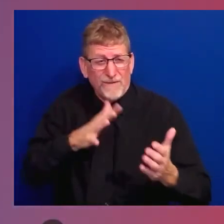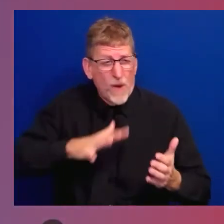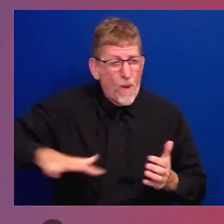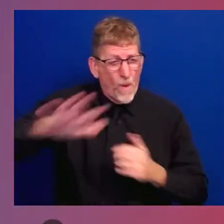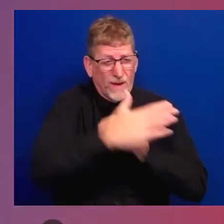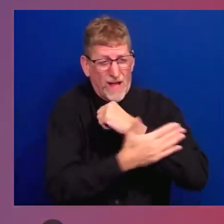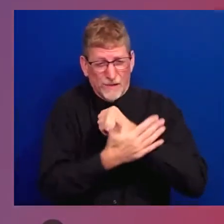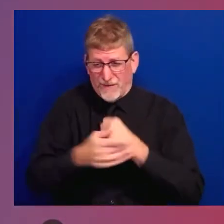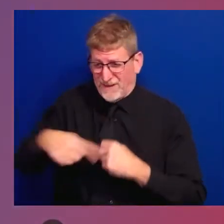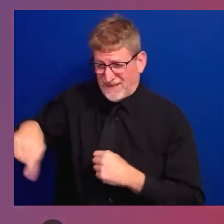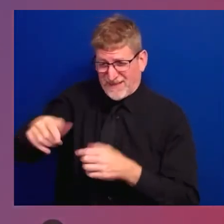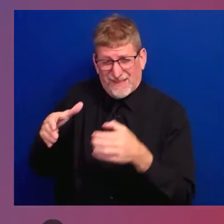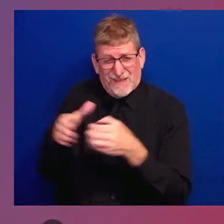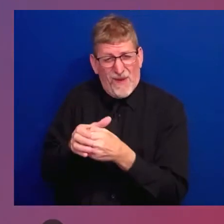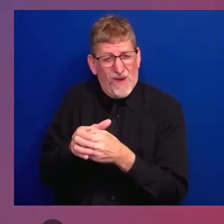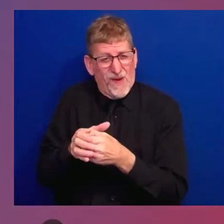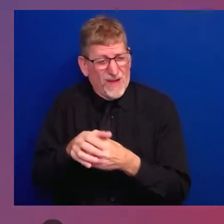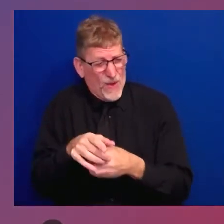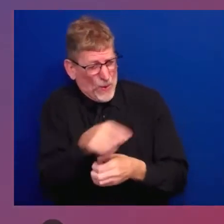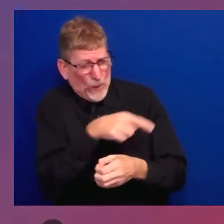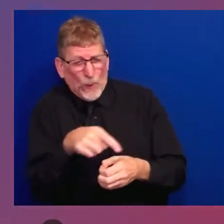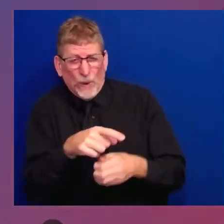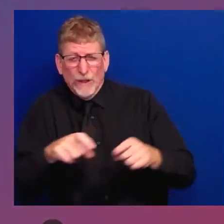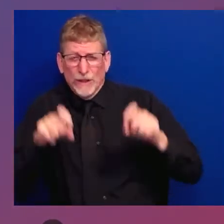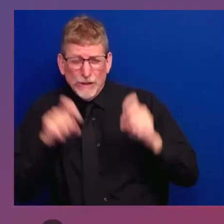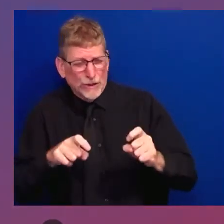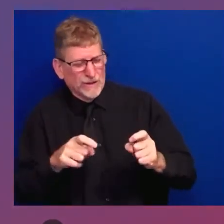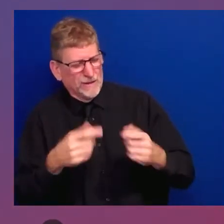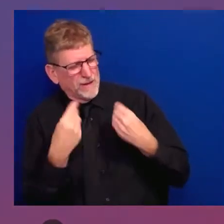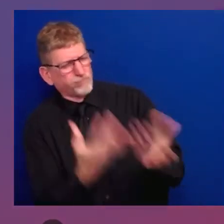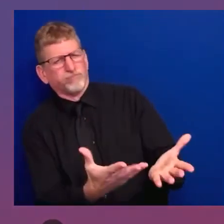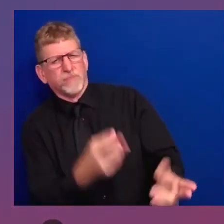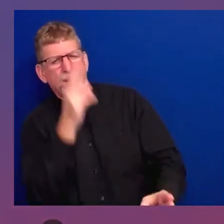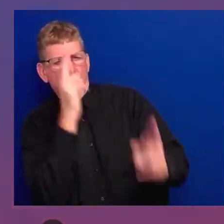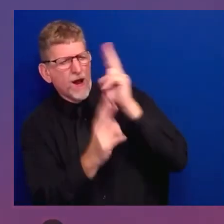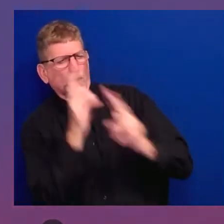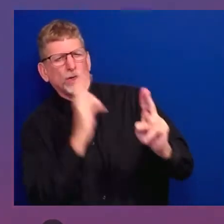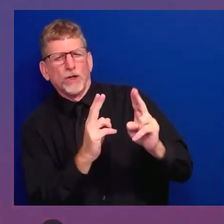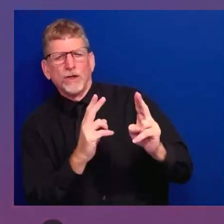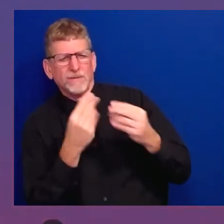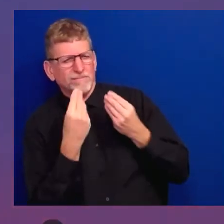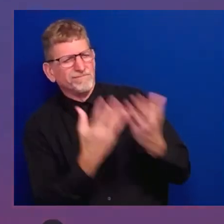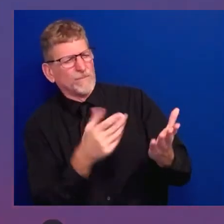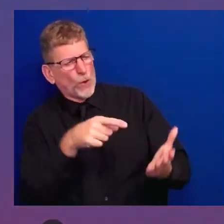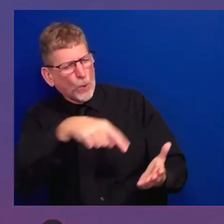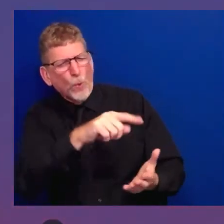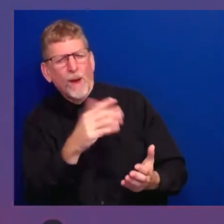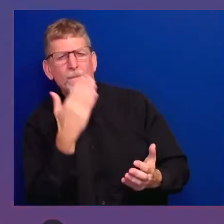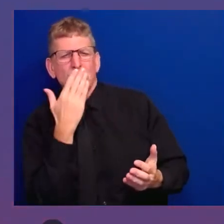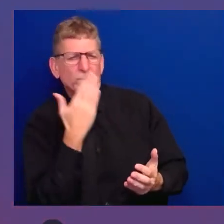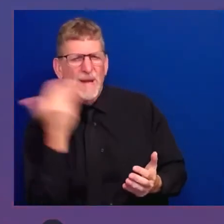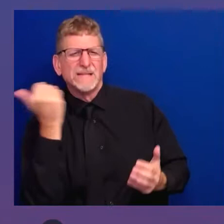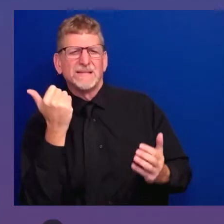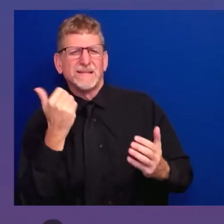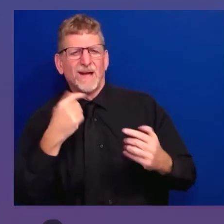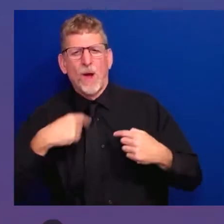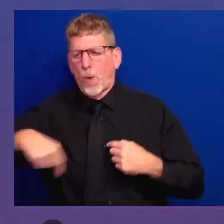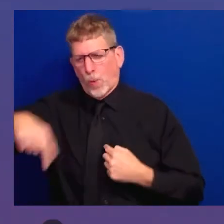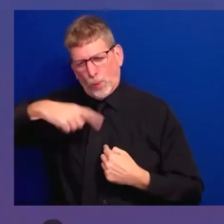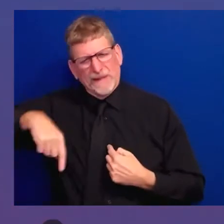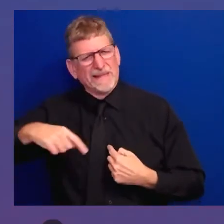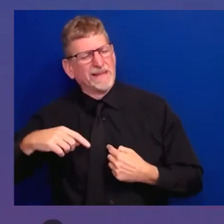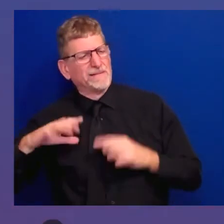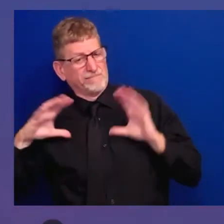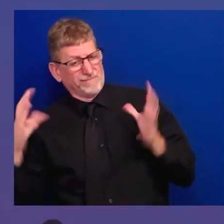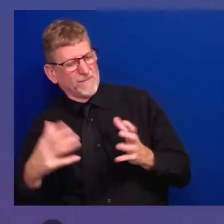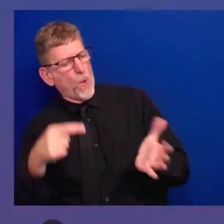respect and service that you deserve. You're the best of us, and we owe you. And I've always believed that, and I've said this from the time